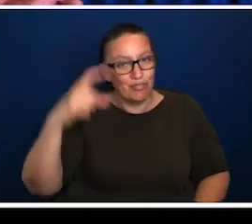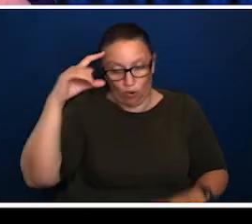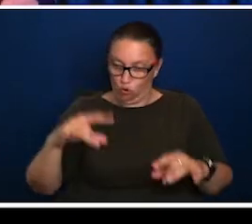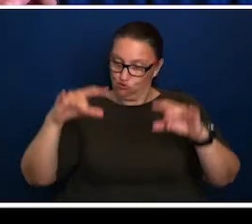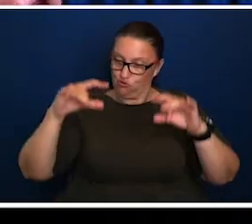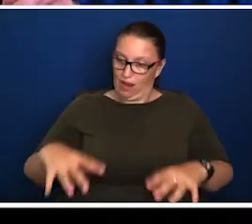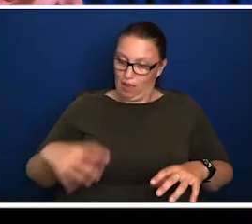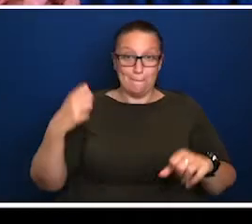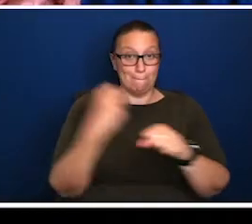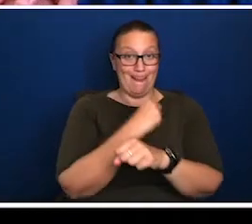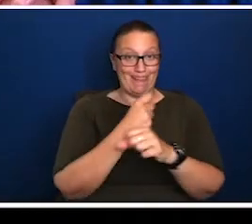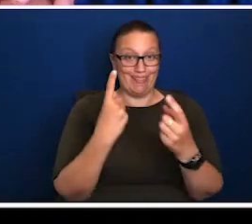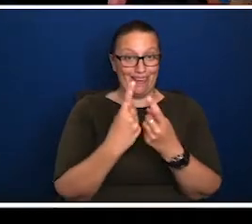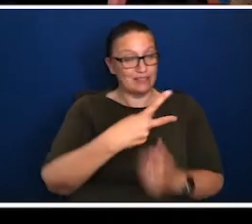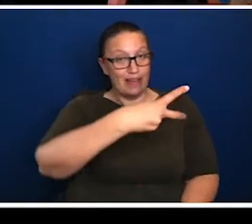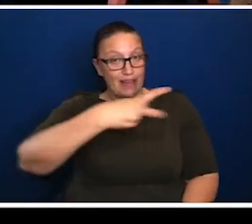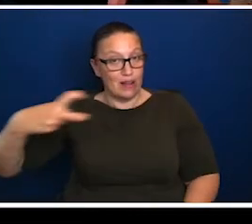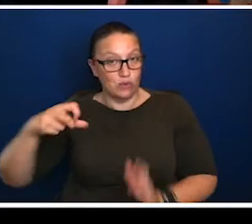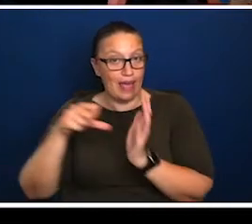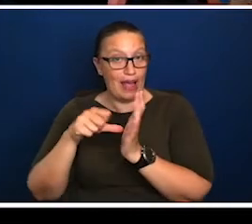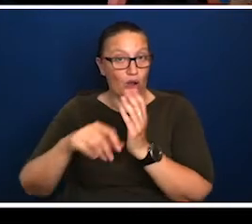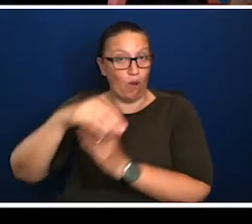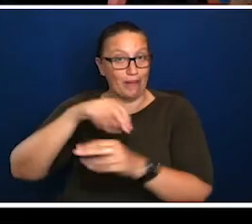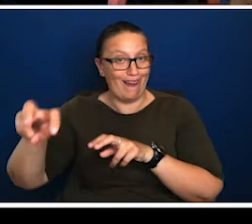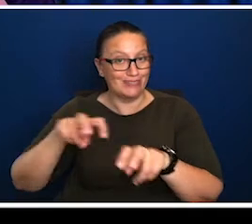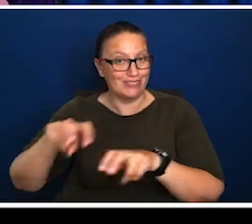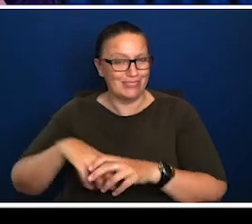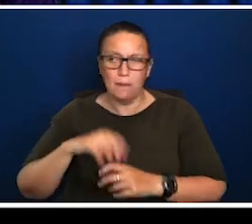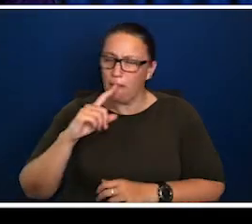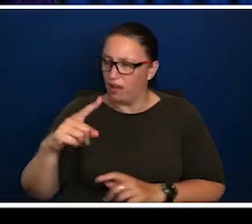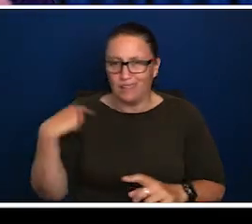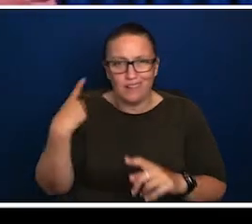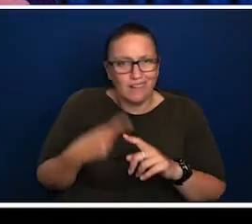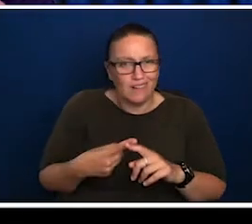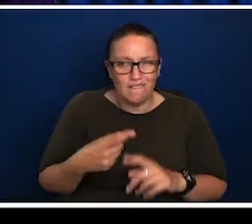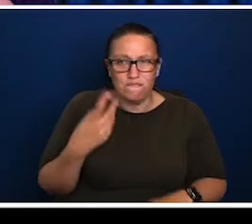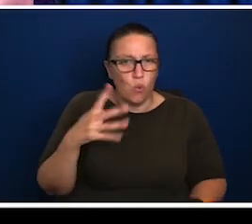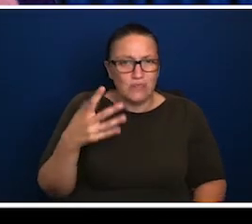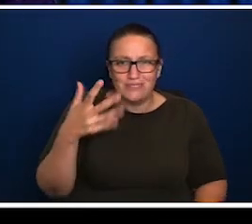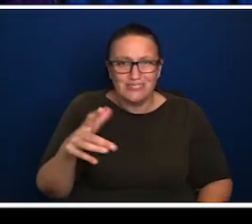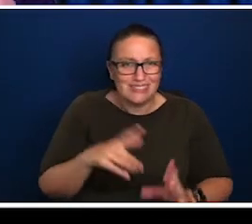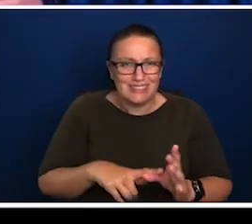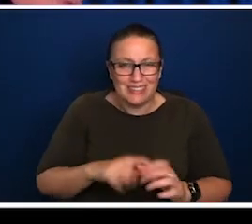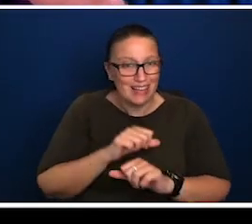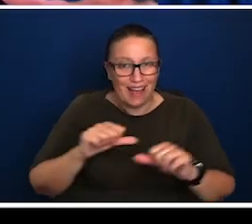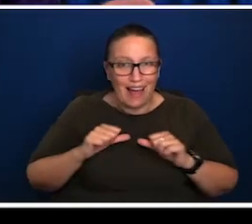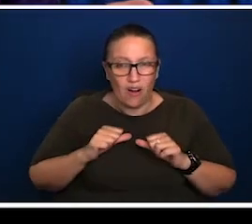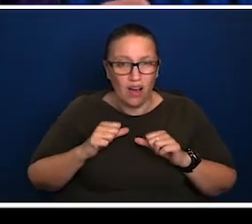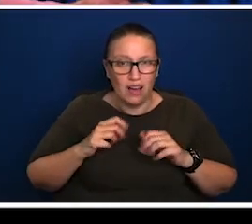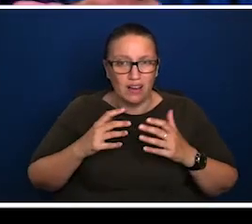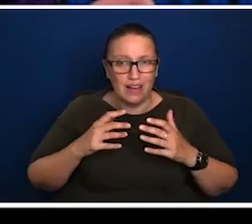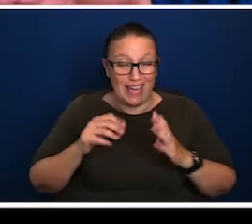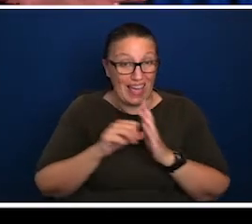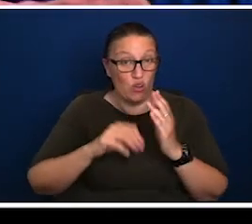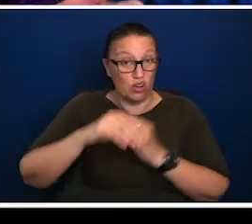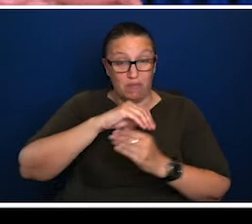making of things as genuine economic activity. Now obviously our economy has transitioned quite dramatically over the last four or five decades from a,